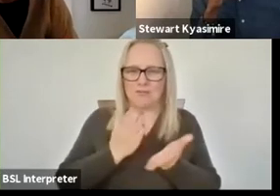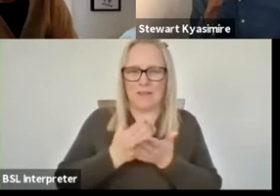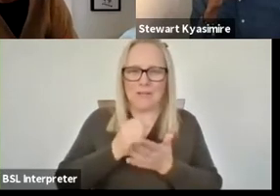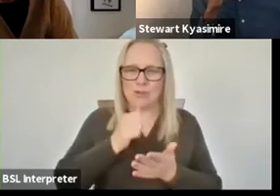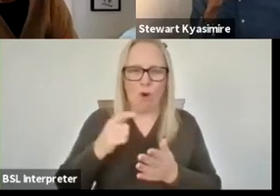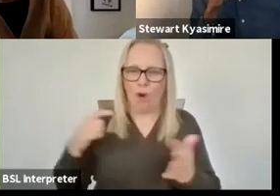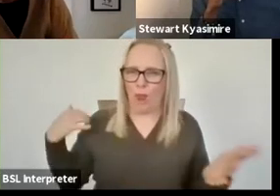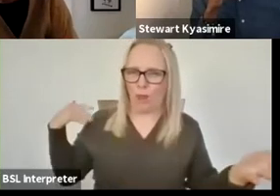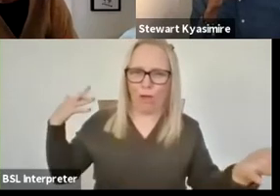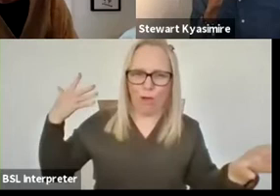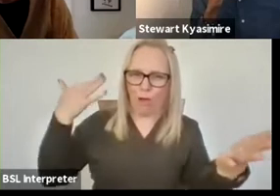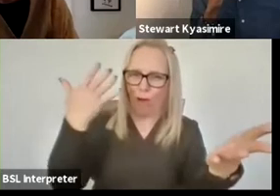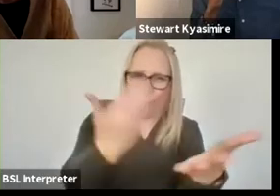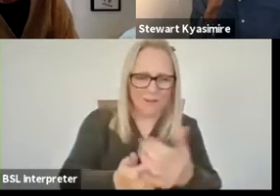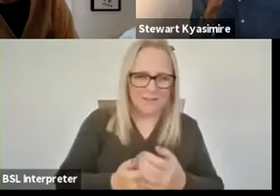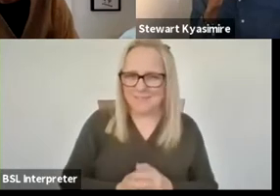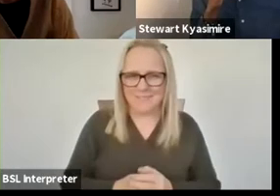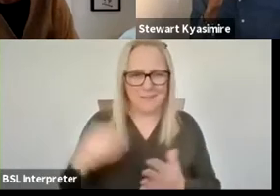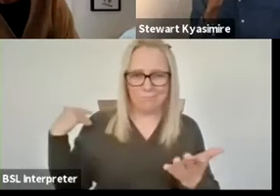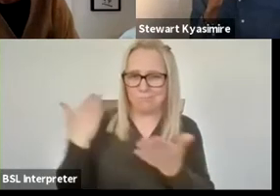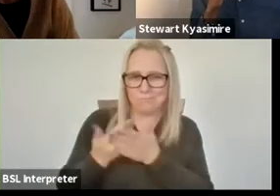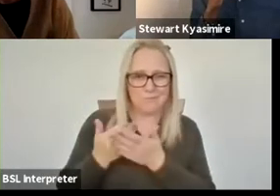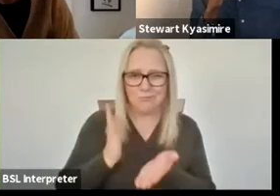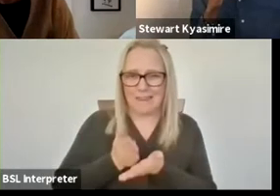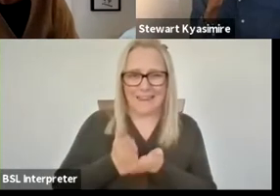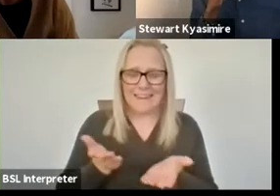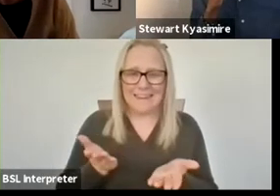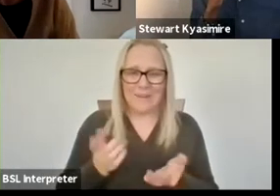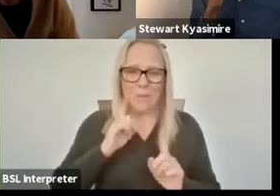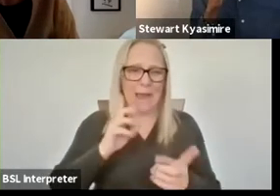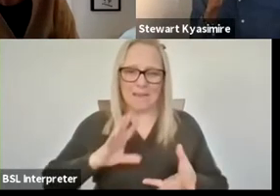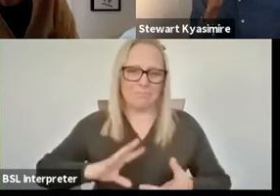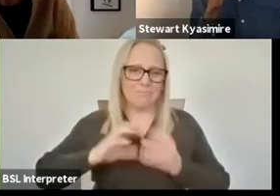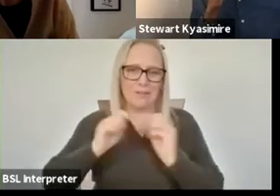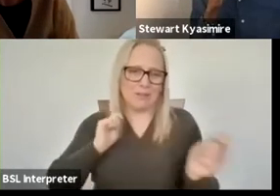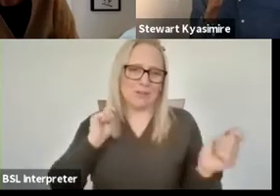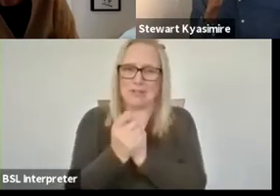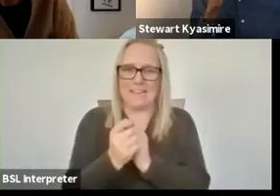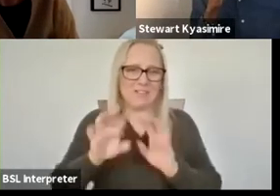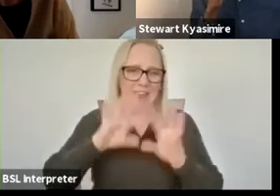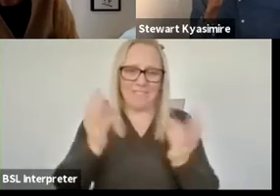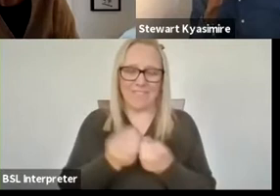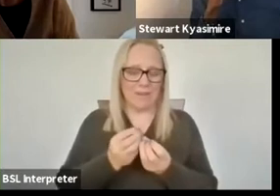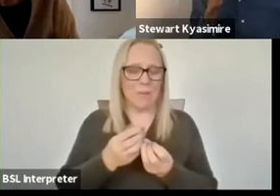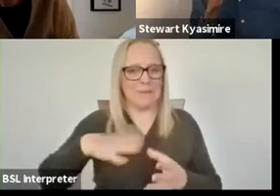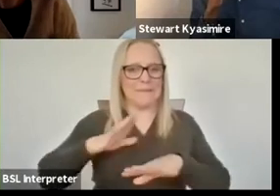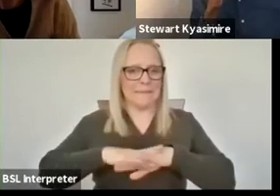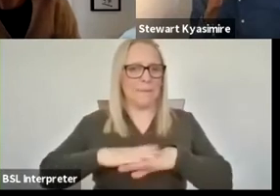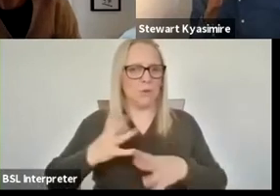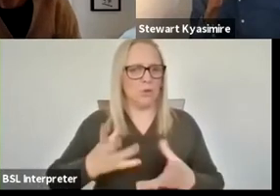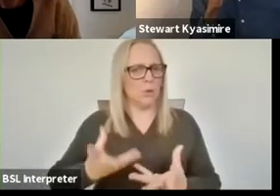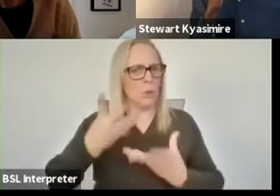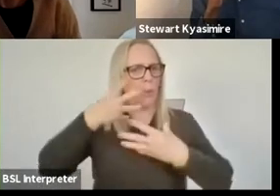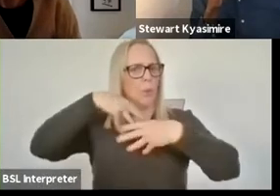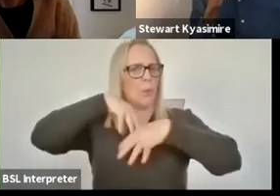imagine that we're going to reinvent everything i think it's just going to take a lot longer for what's happened to us to sink in because i think we've all been through probably as you know